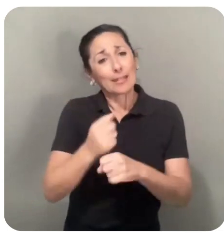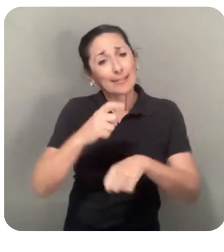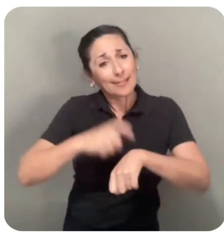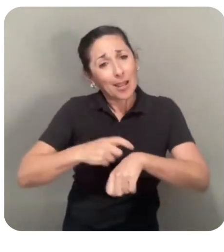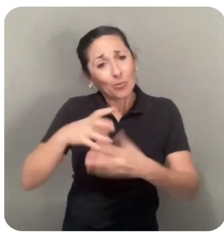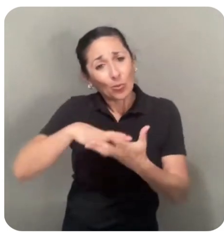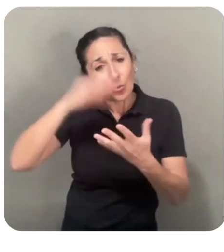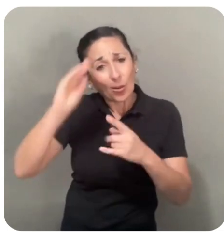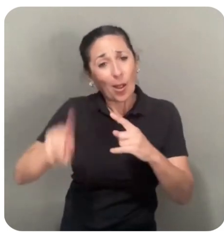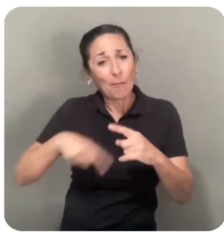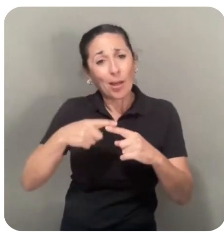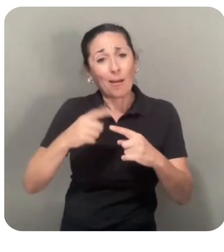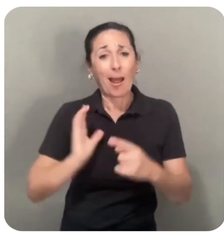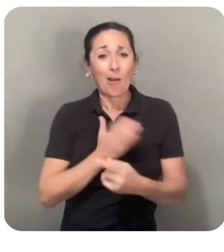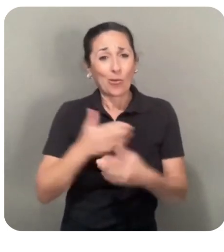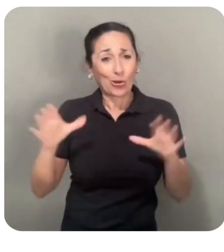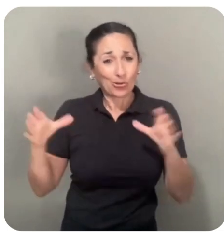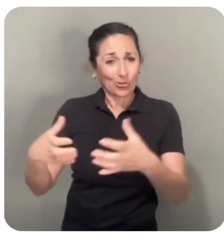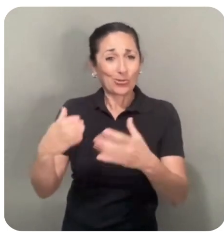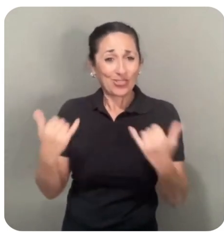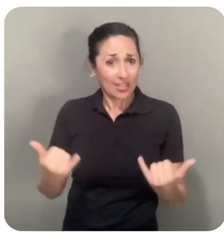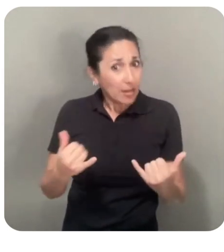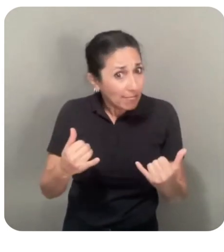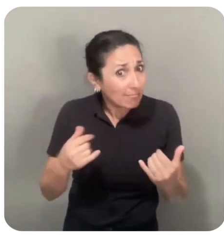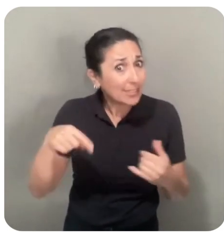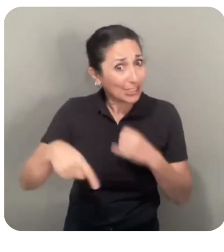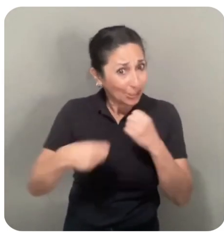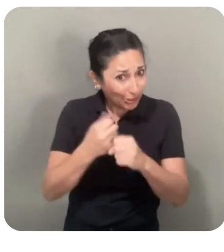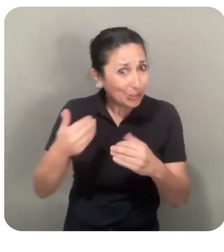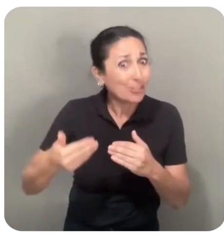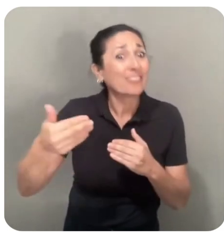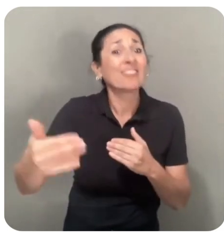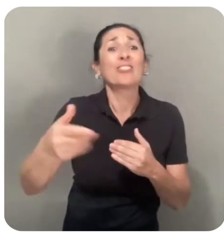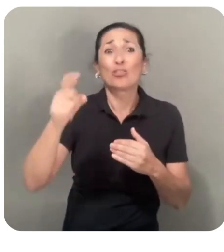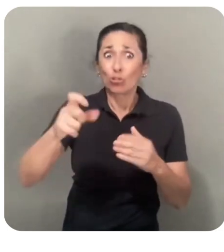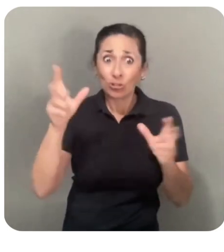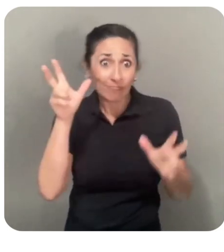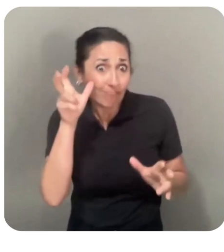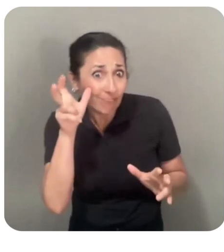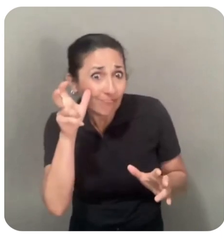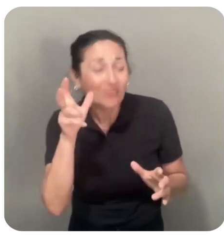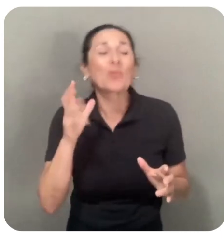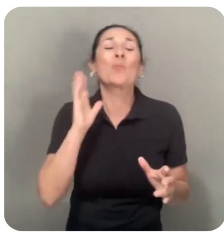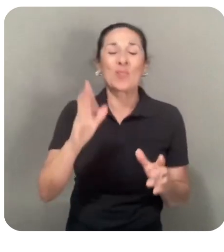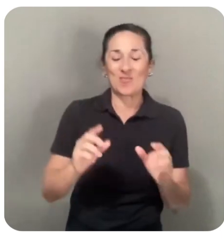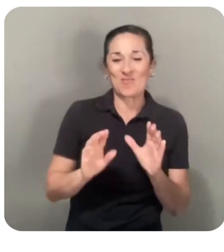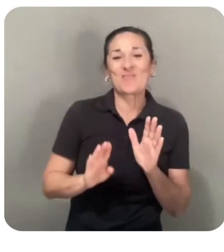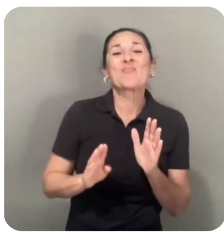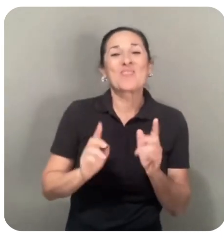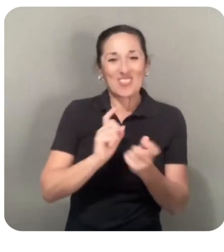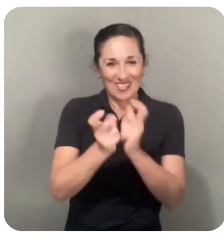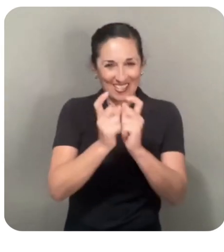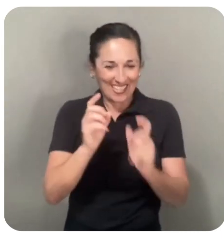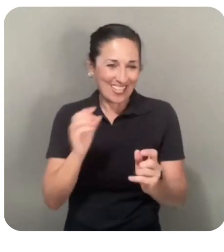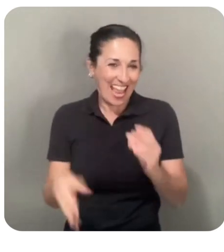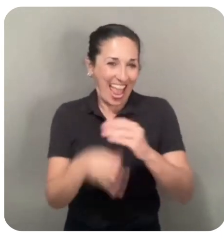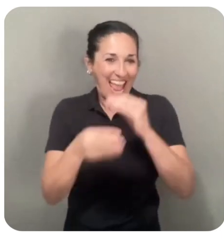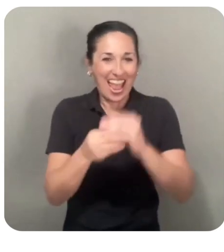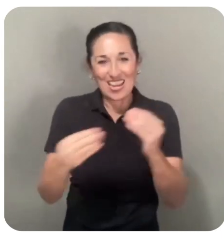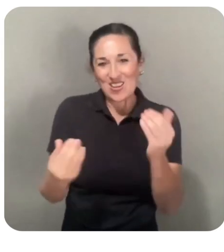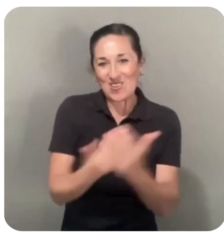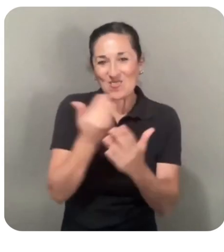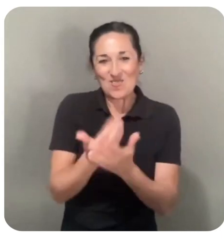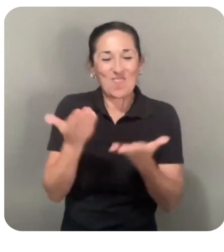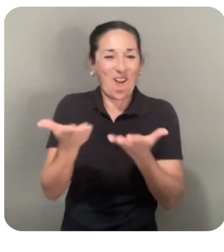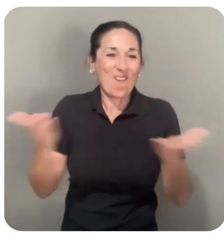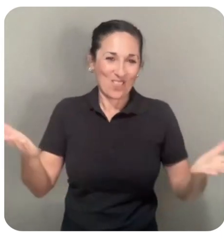our herd today. And over the coming year, you should really stay tuned because we're constantly innovating and adding more models and system components to our